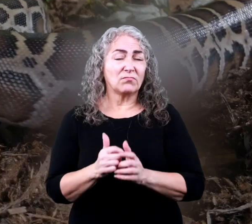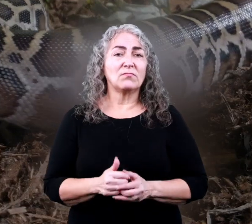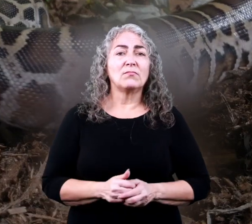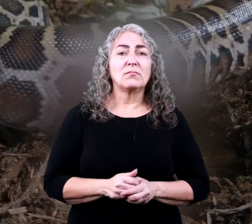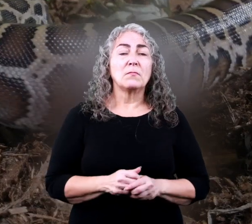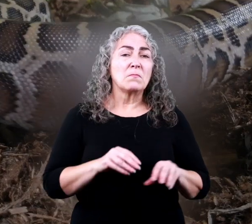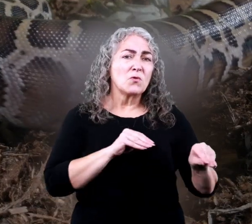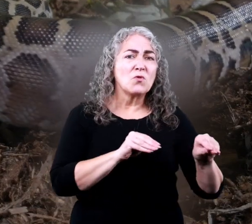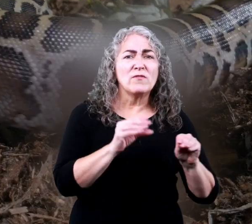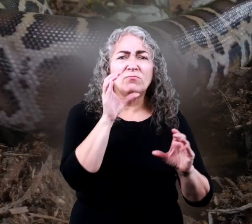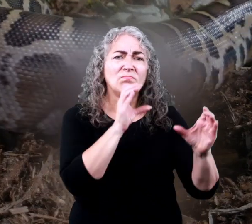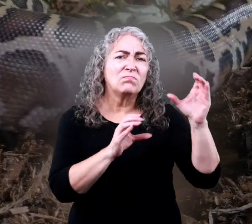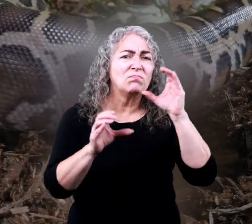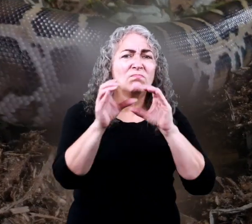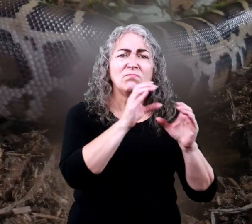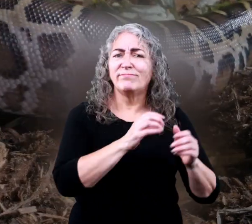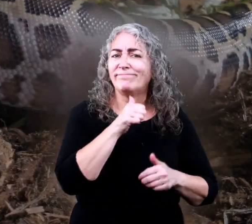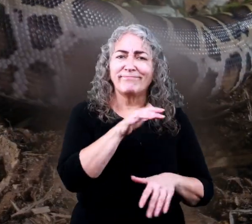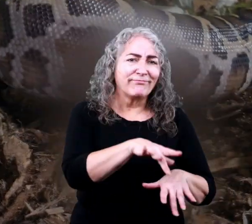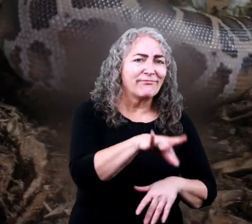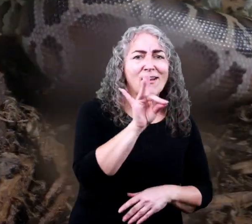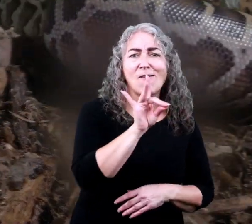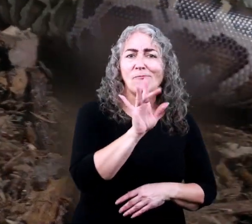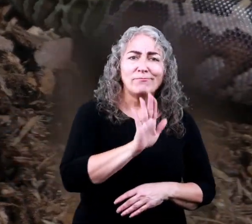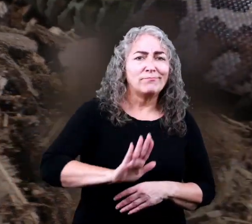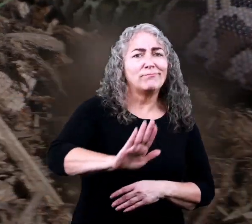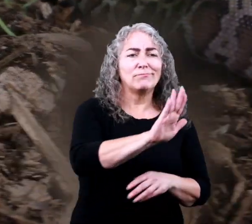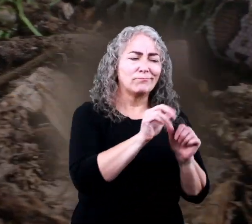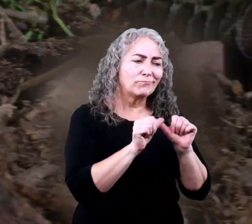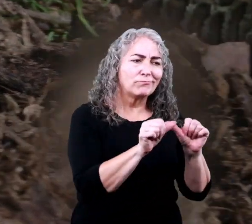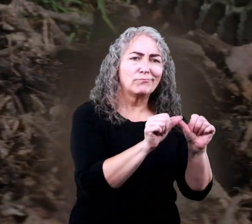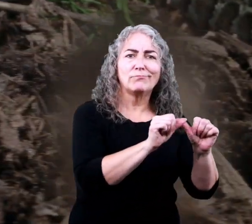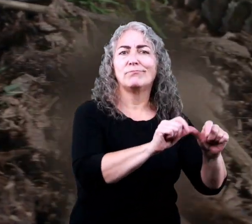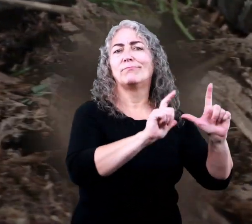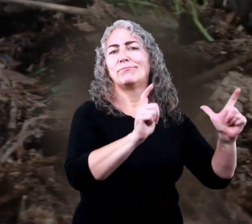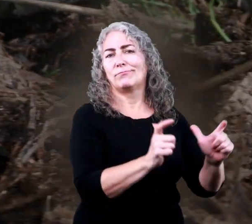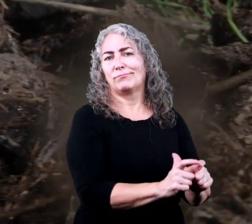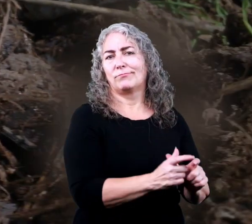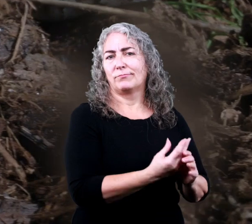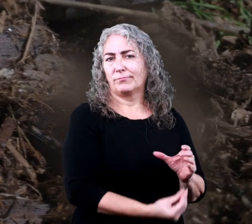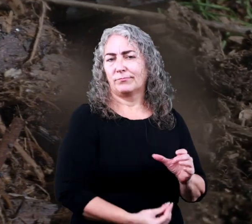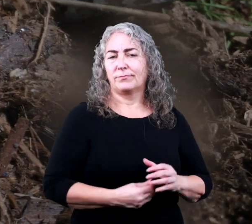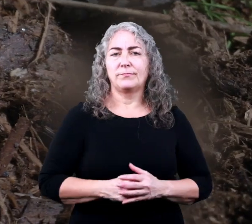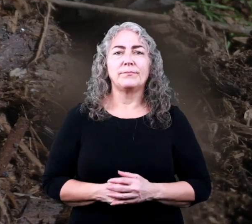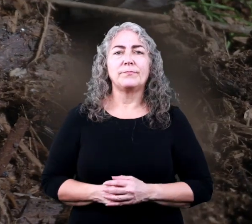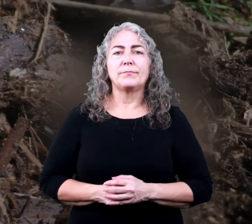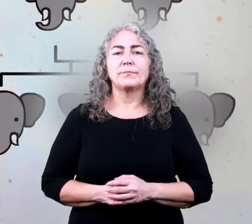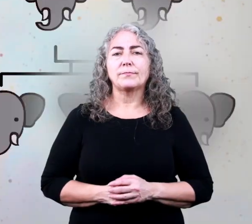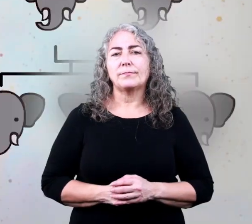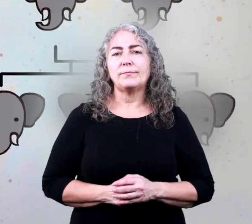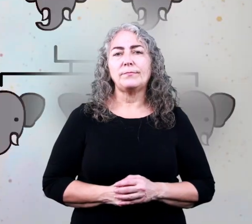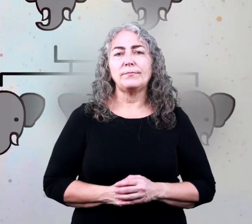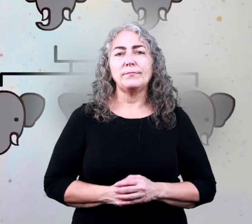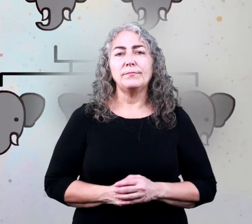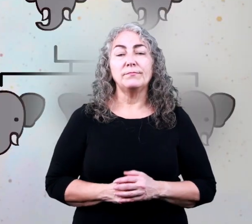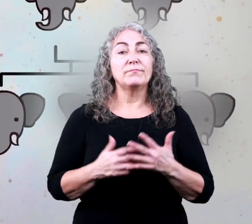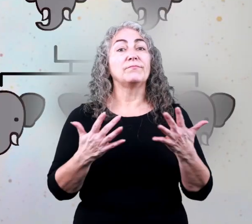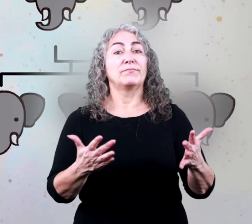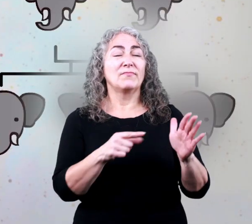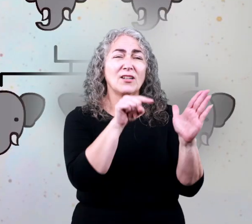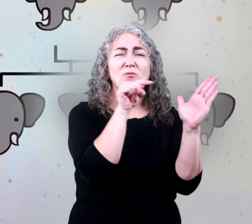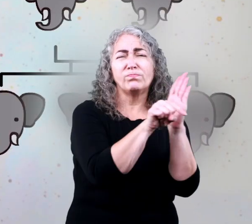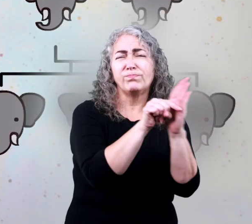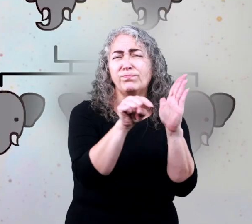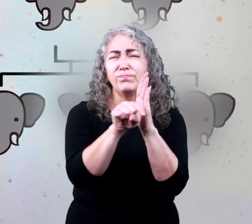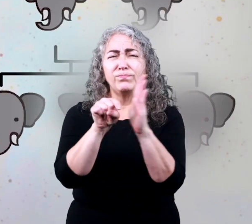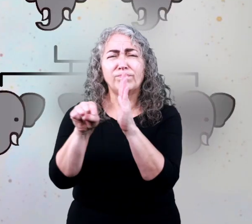animals to areas where they are not typically found all contribute to extinction extinction as does the